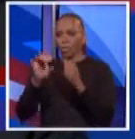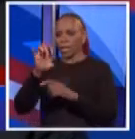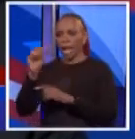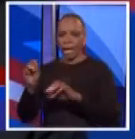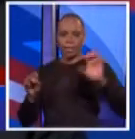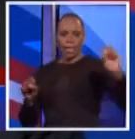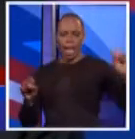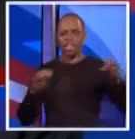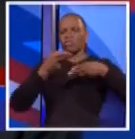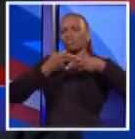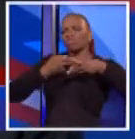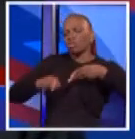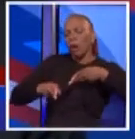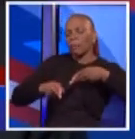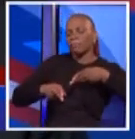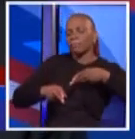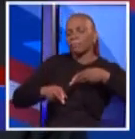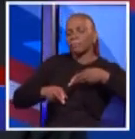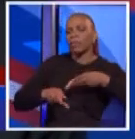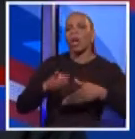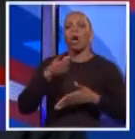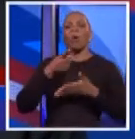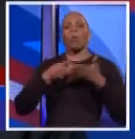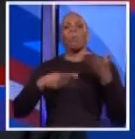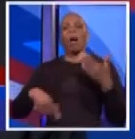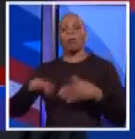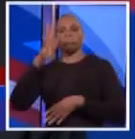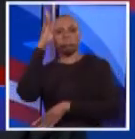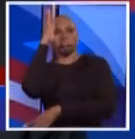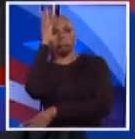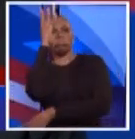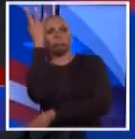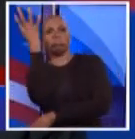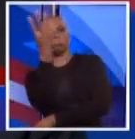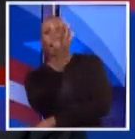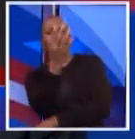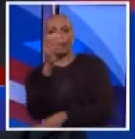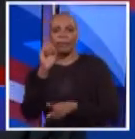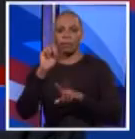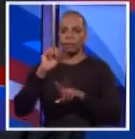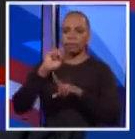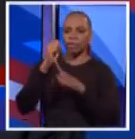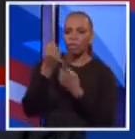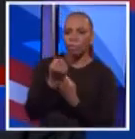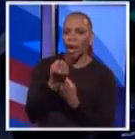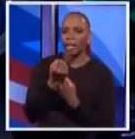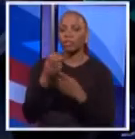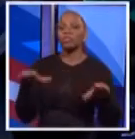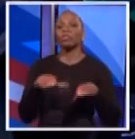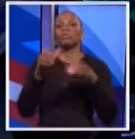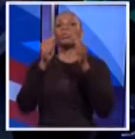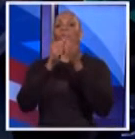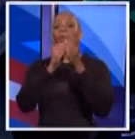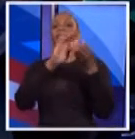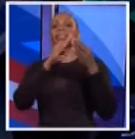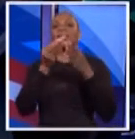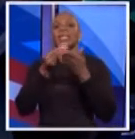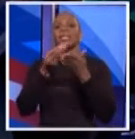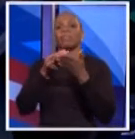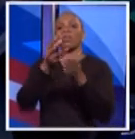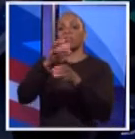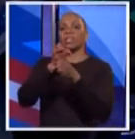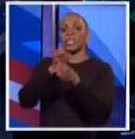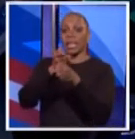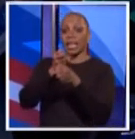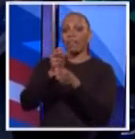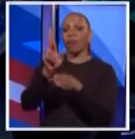one. What creative thing would you do with the city's money to get a maximum return? Mr. Stringer, we'll start